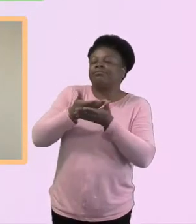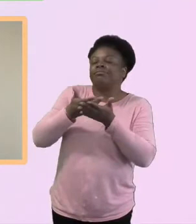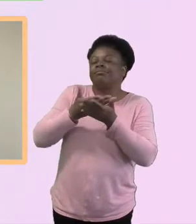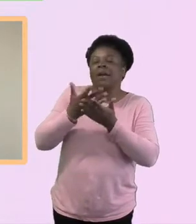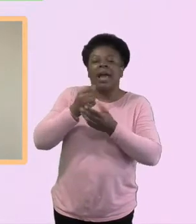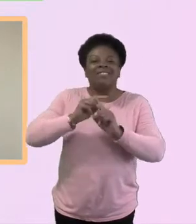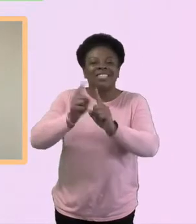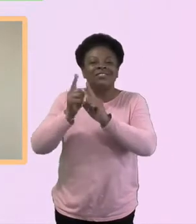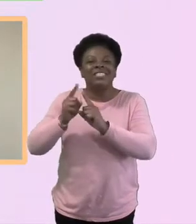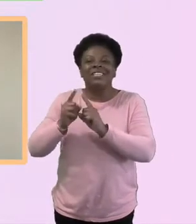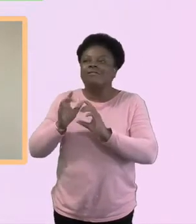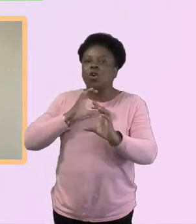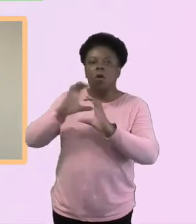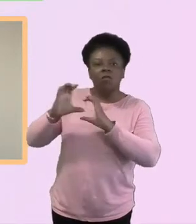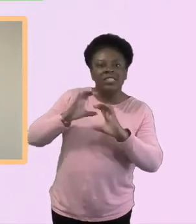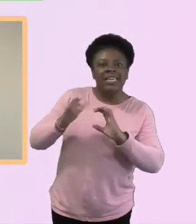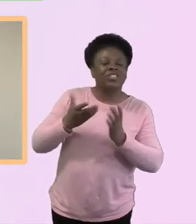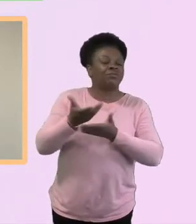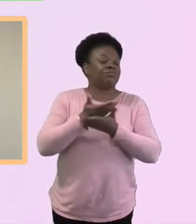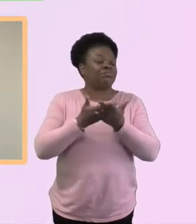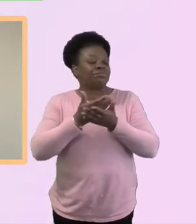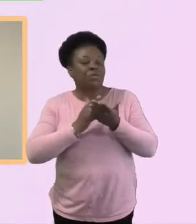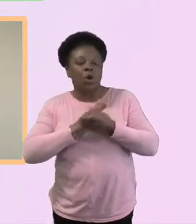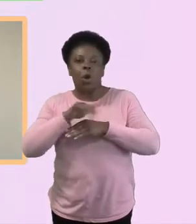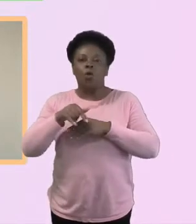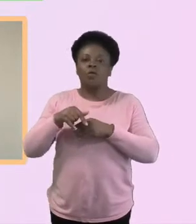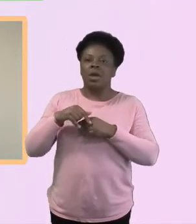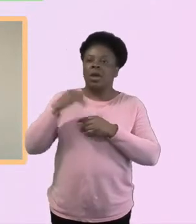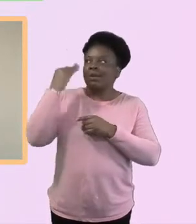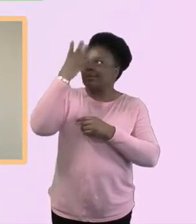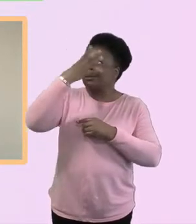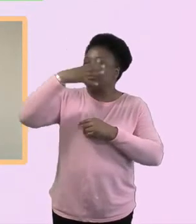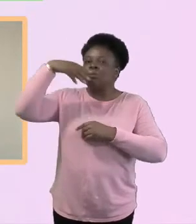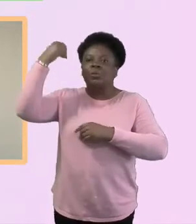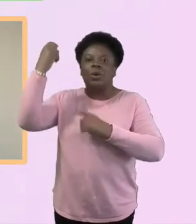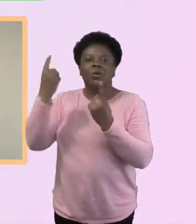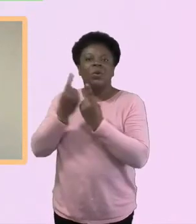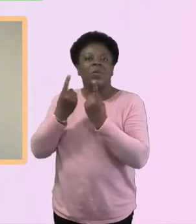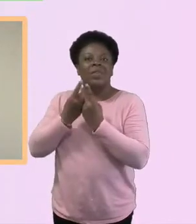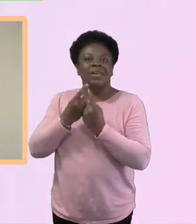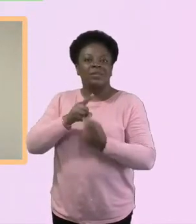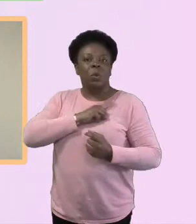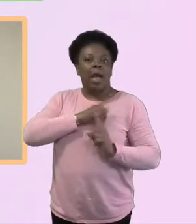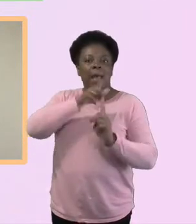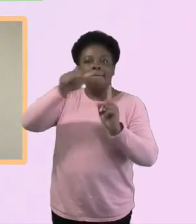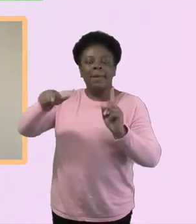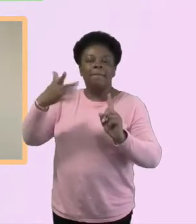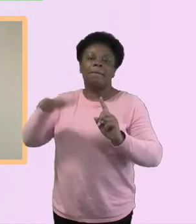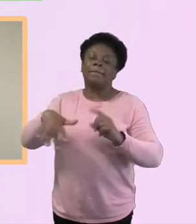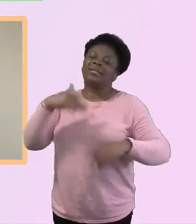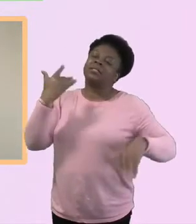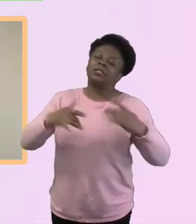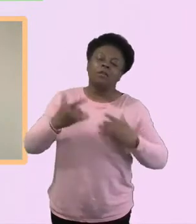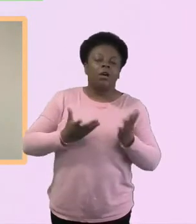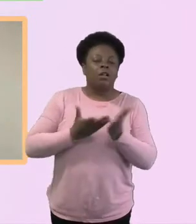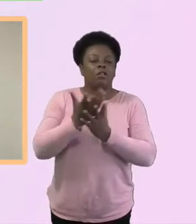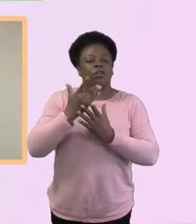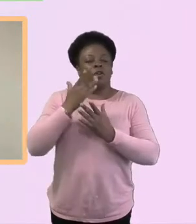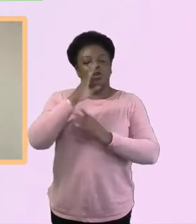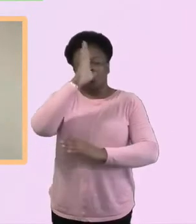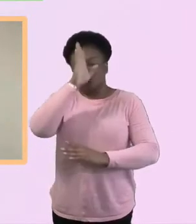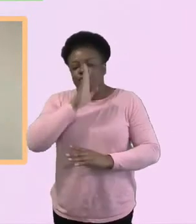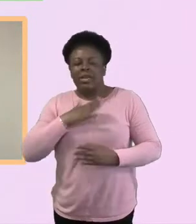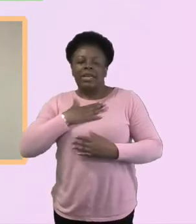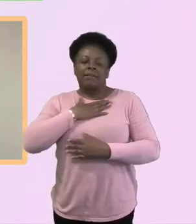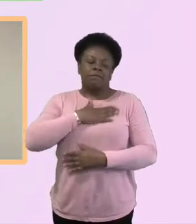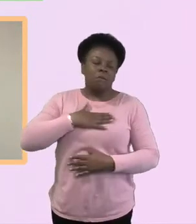about life because of the grief, because of the pain and the horrendous situation. So many people have, have suddenly found themselves in over this